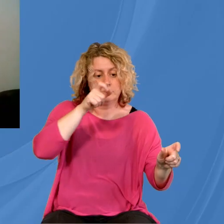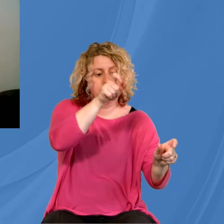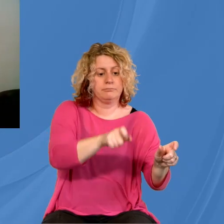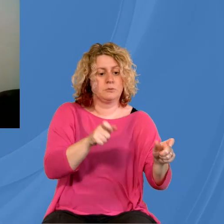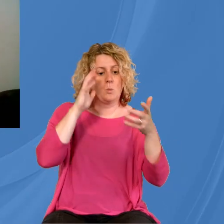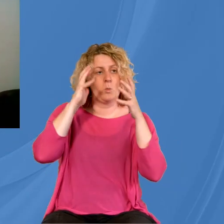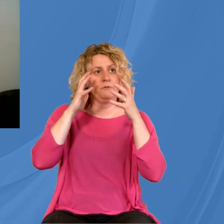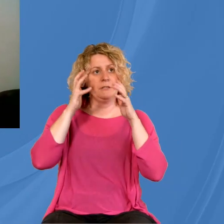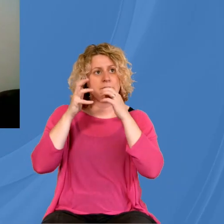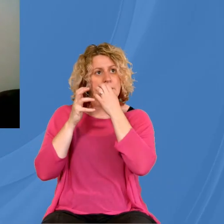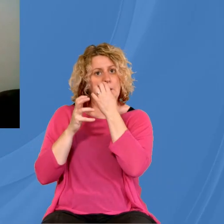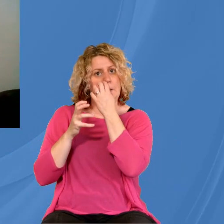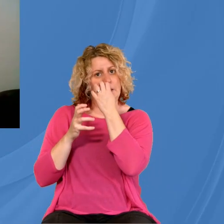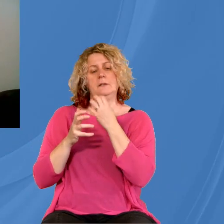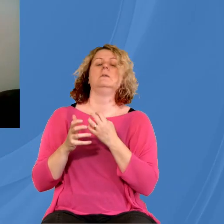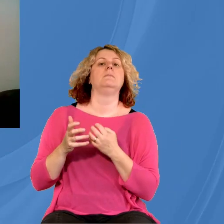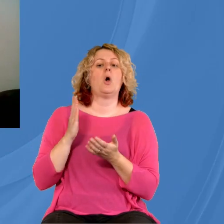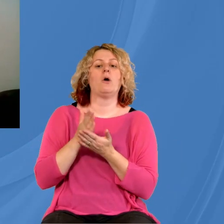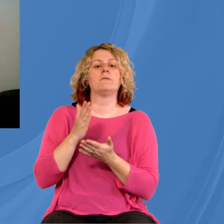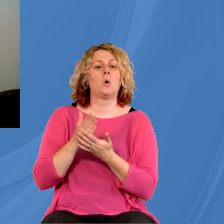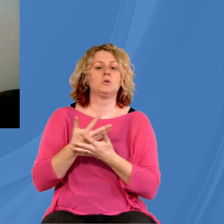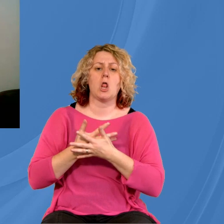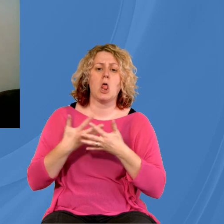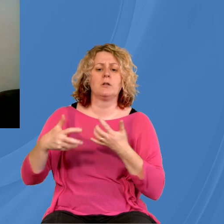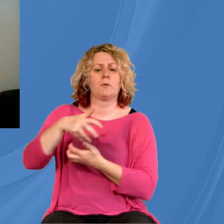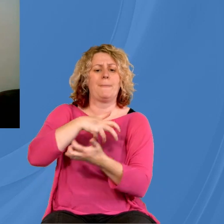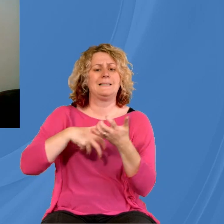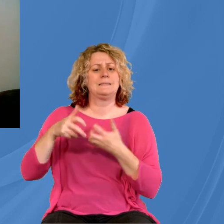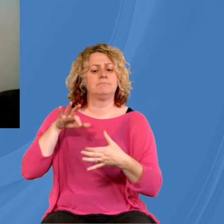There are all sorts of complexities, particularly with the elderly, I think.